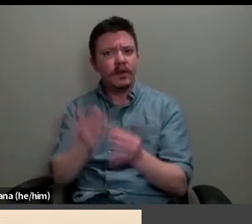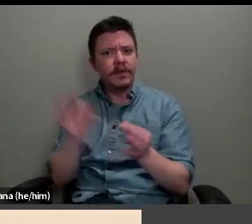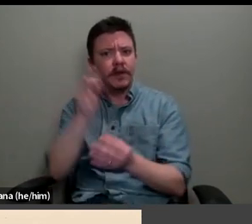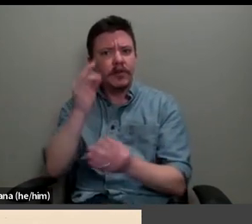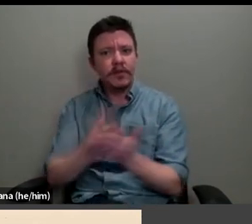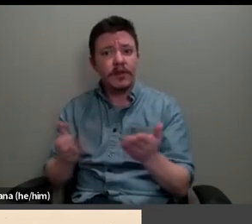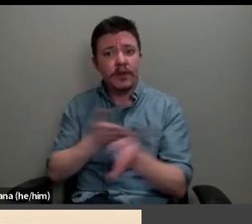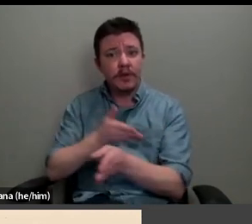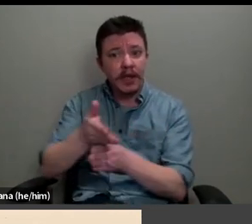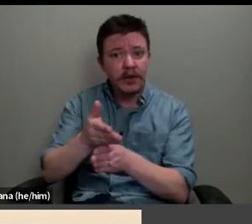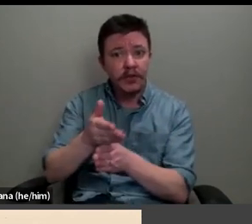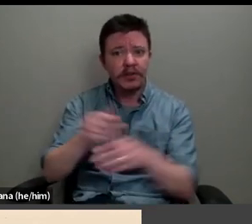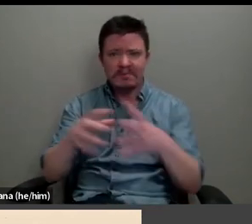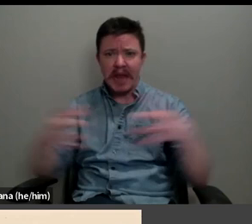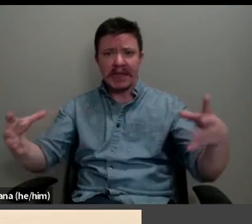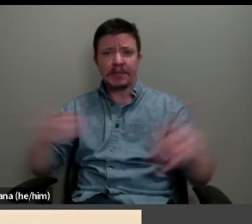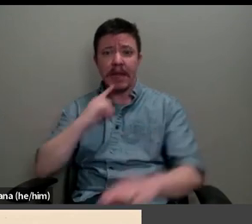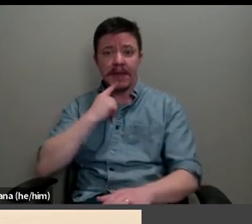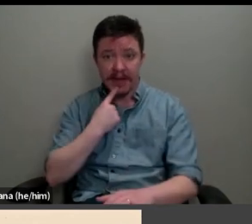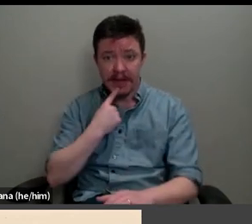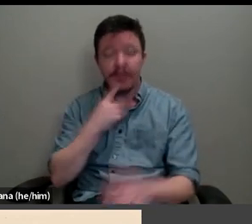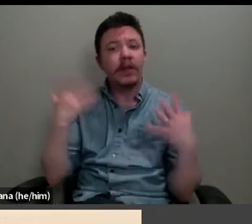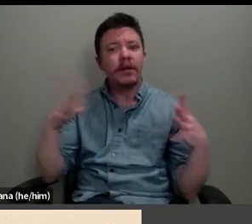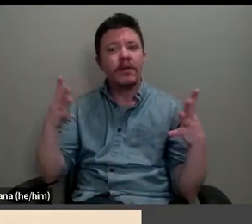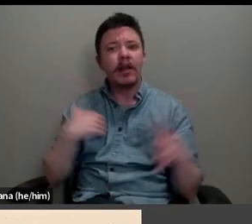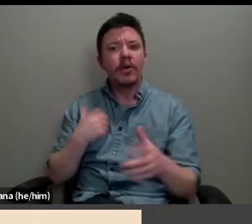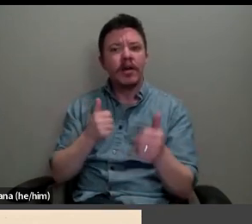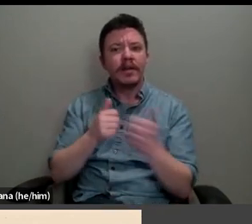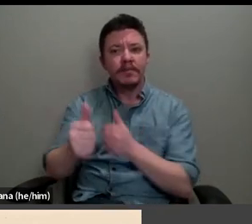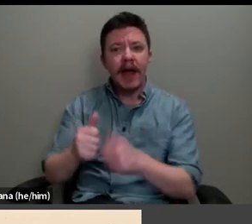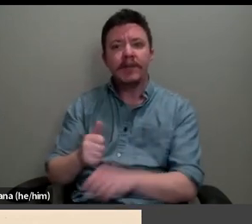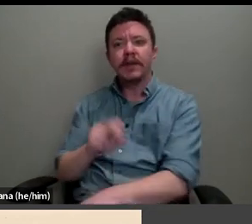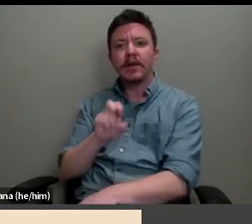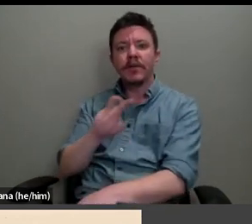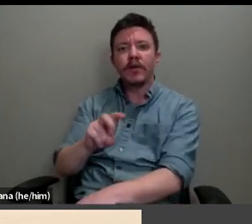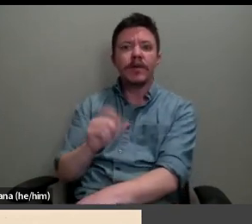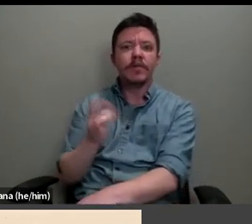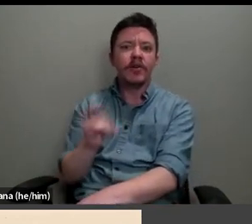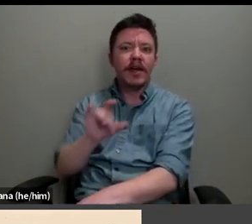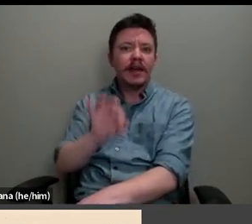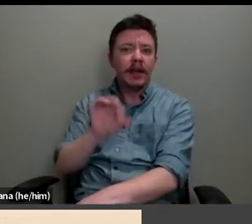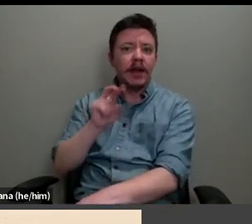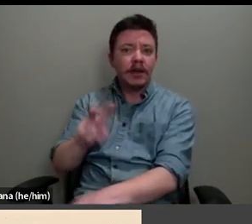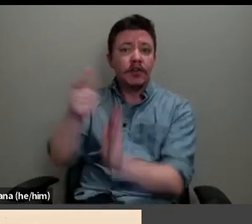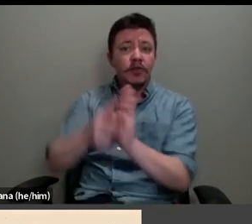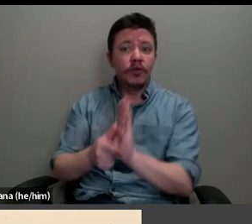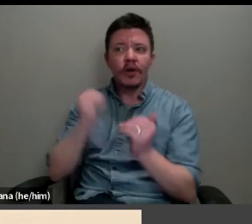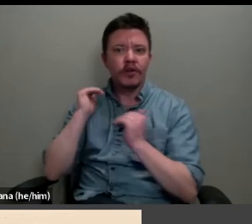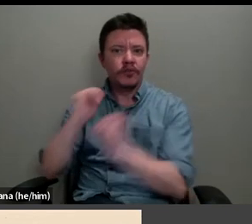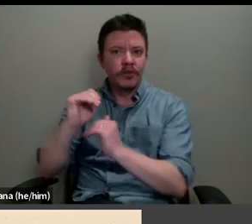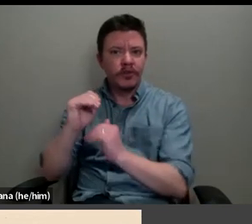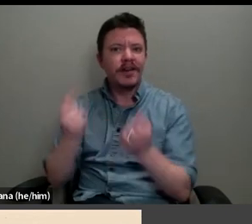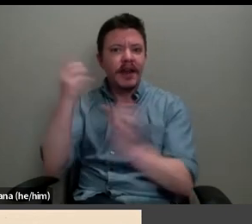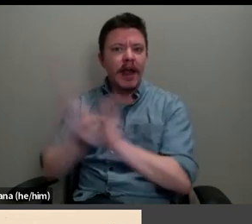expanded significantly following the passing of the November 1892 law to restrict women's factory hours.